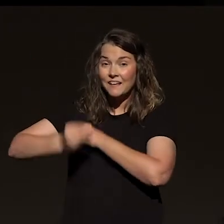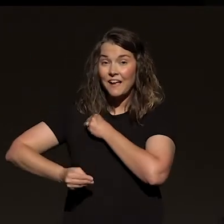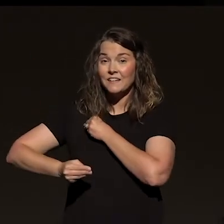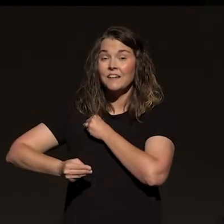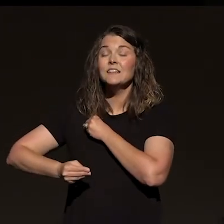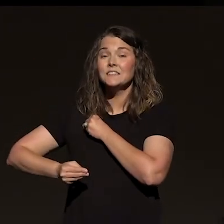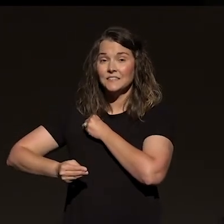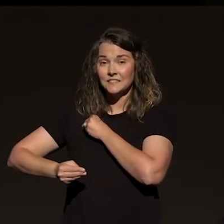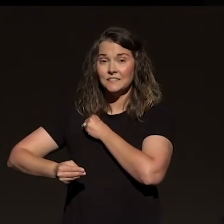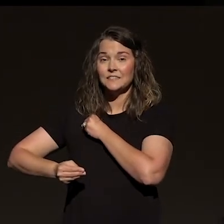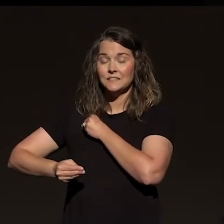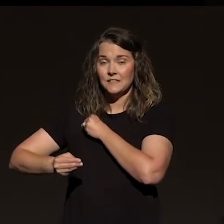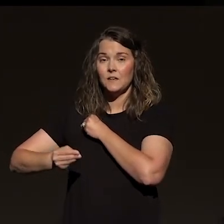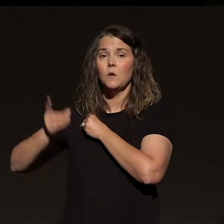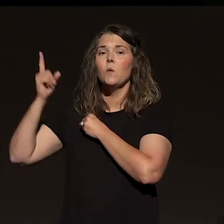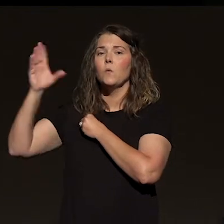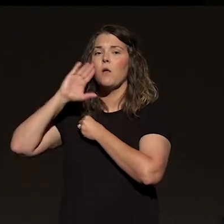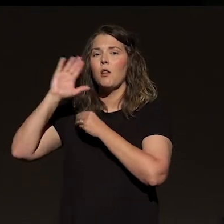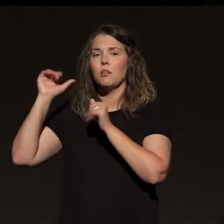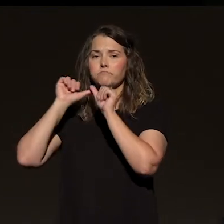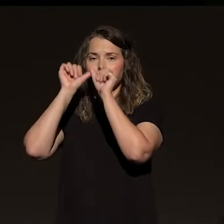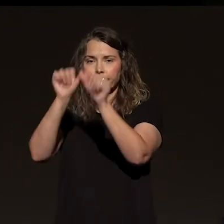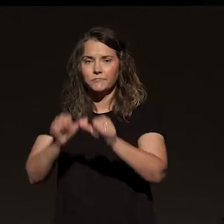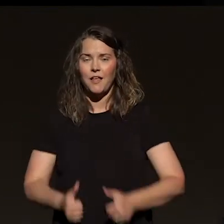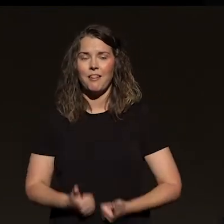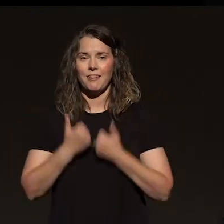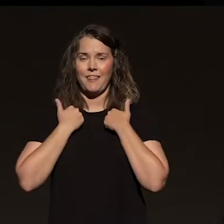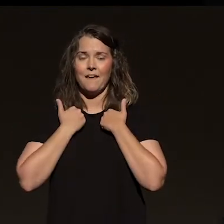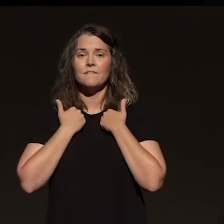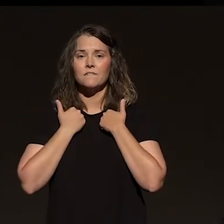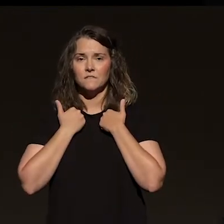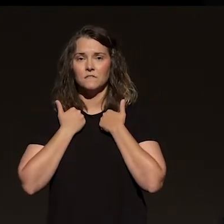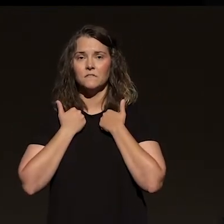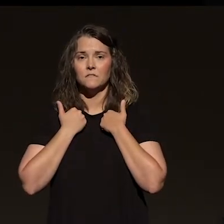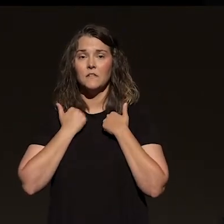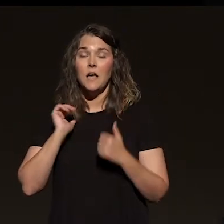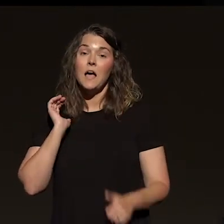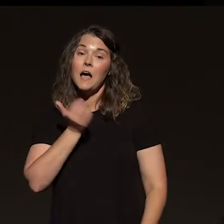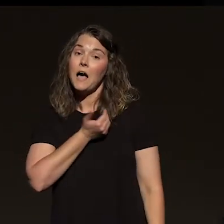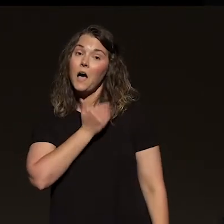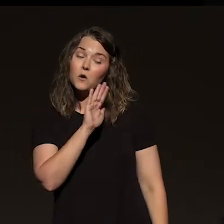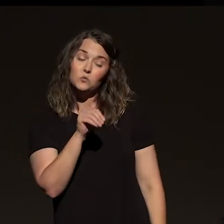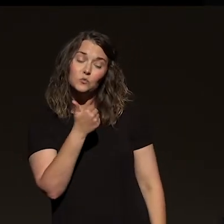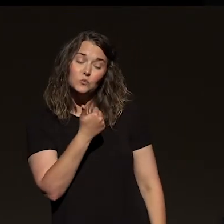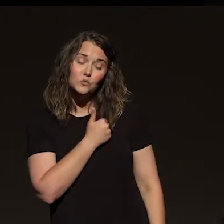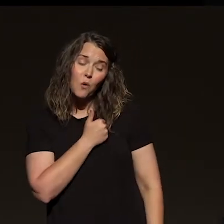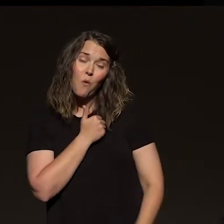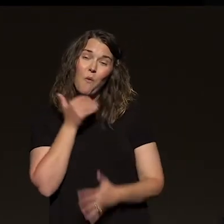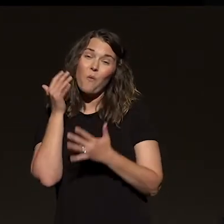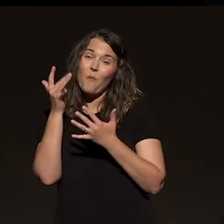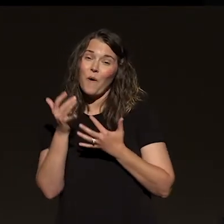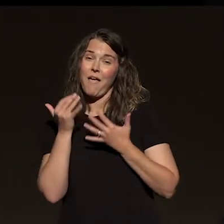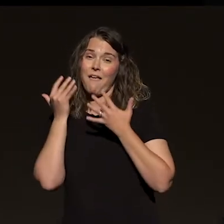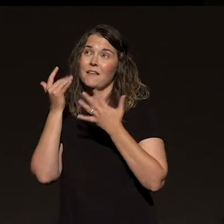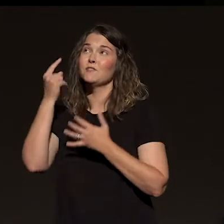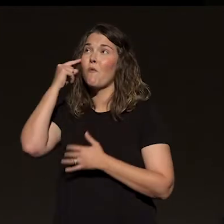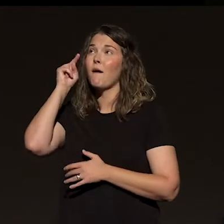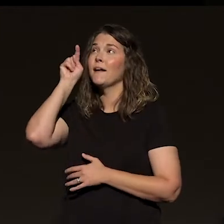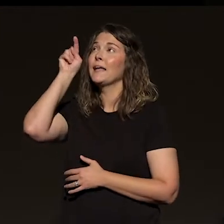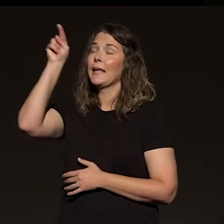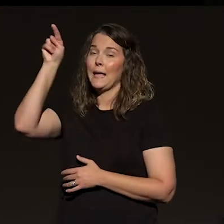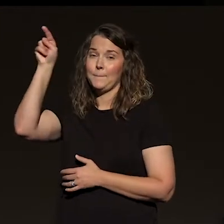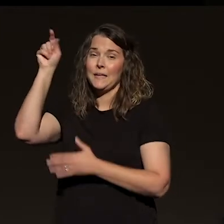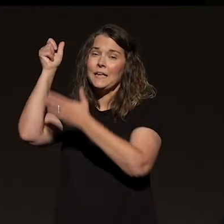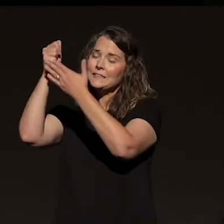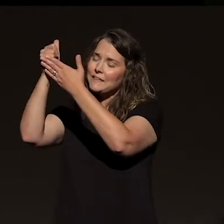them alive even in the famine or the pandemic. Our soul waits for the Lord, and he is